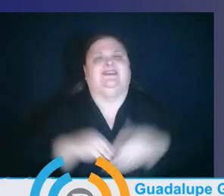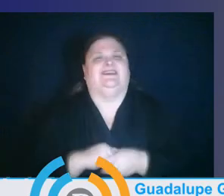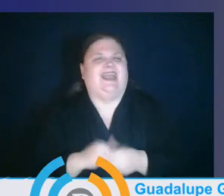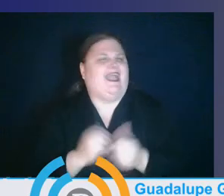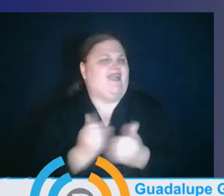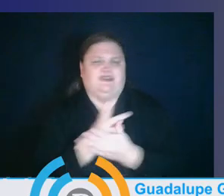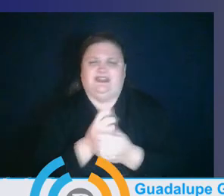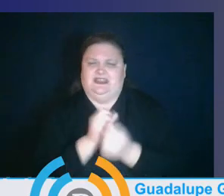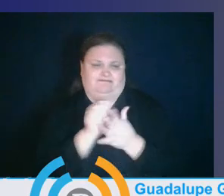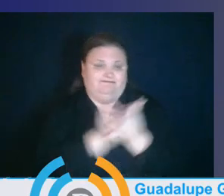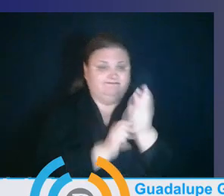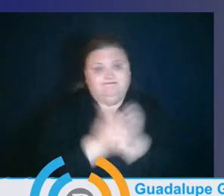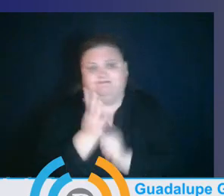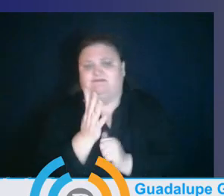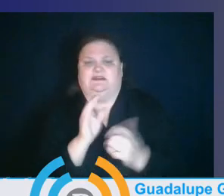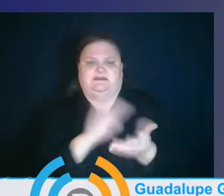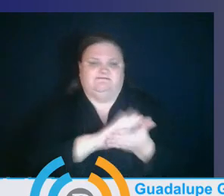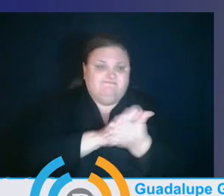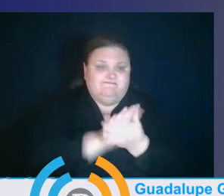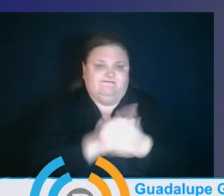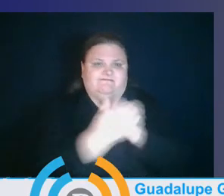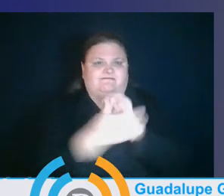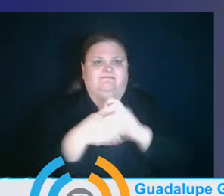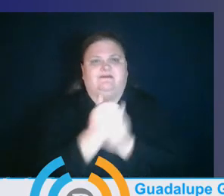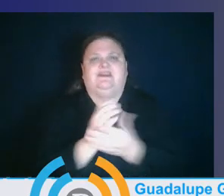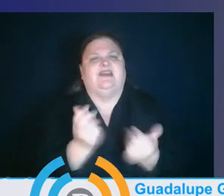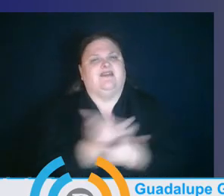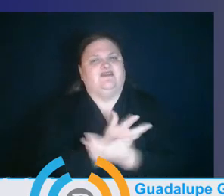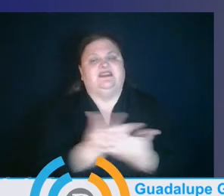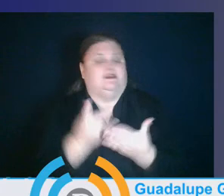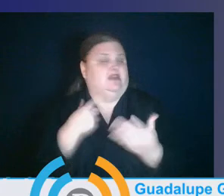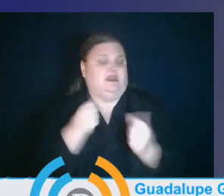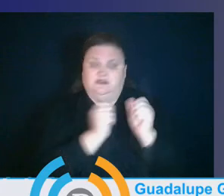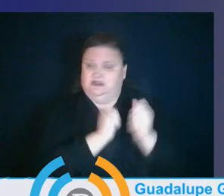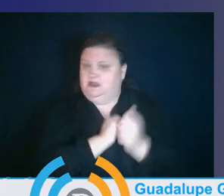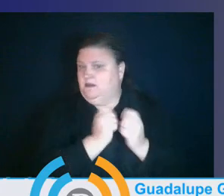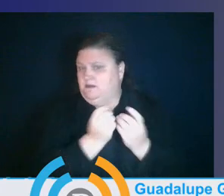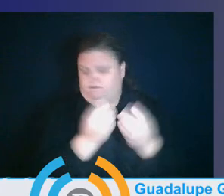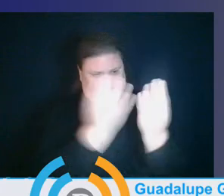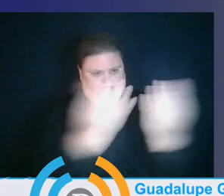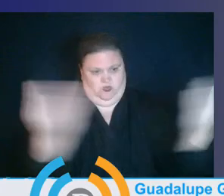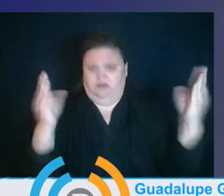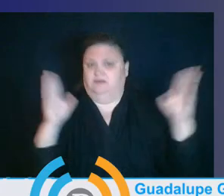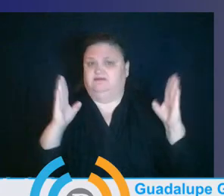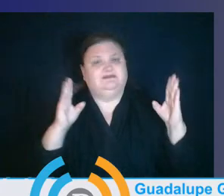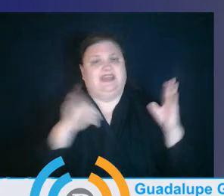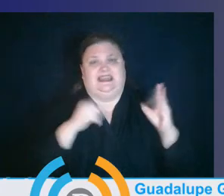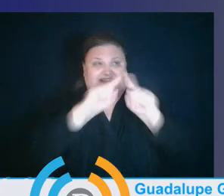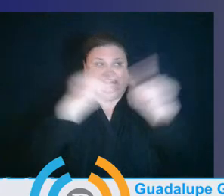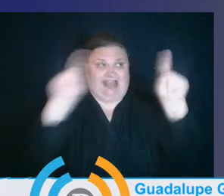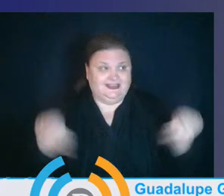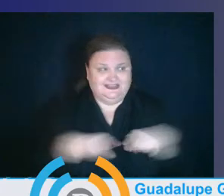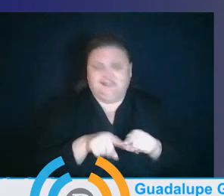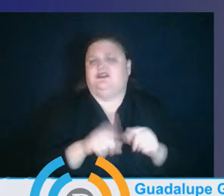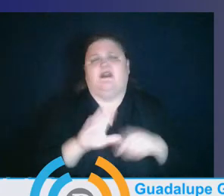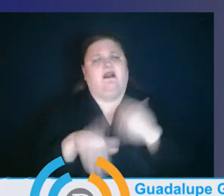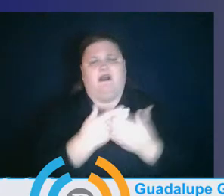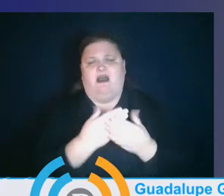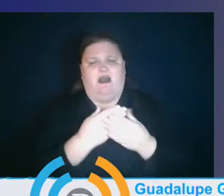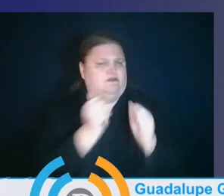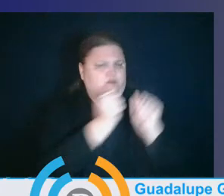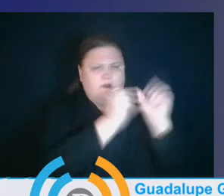sure our buildings are prepared and they're prepared. The plexiglass, the signage, all of the kinds of accruements that are going to be